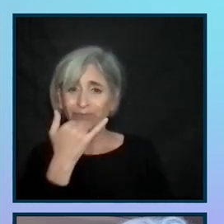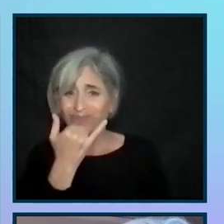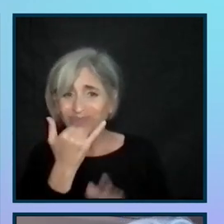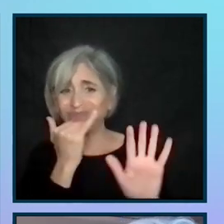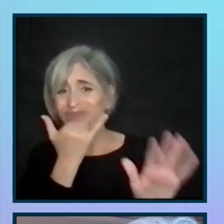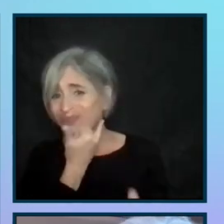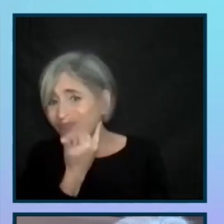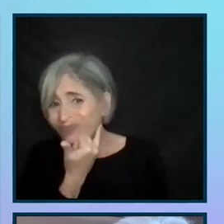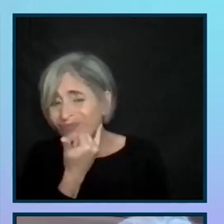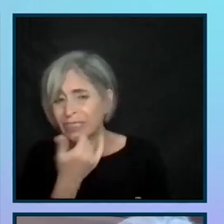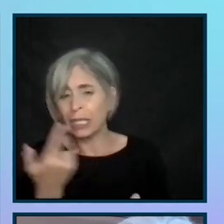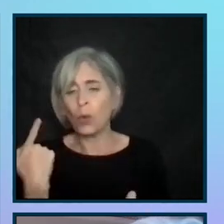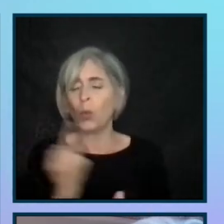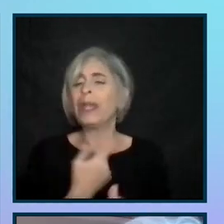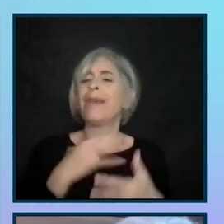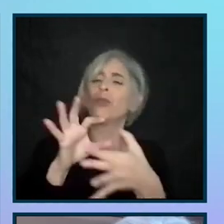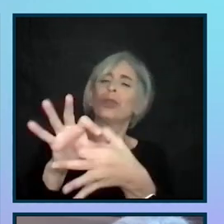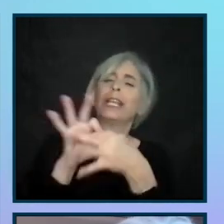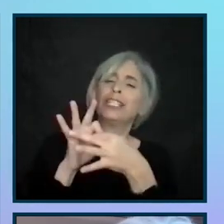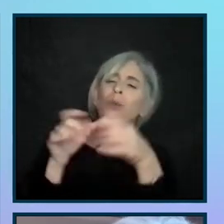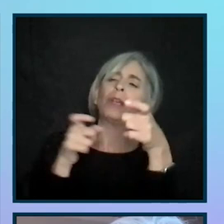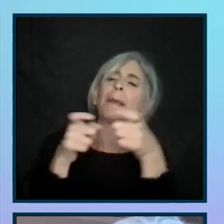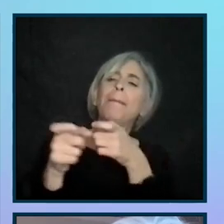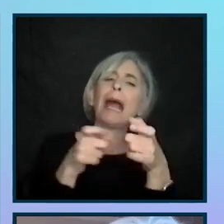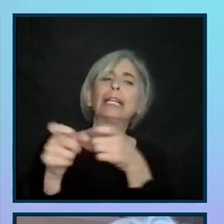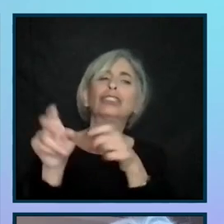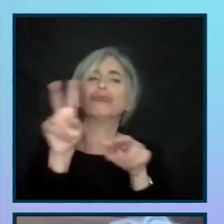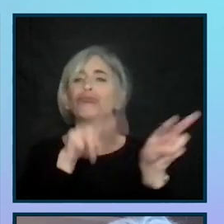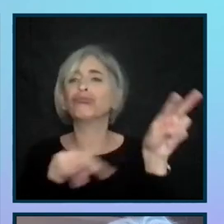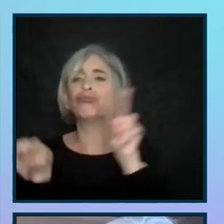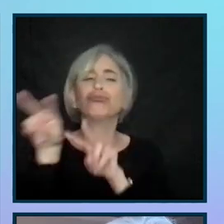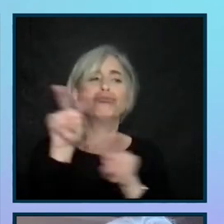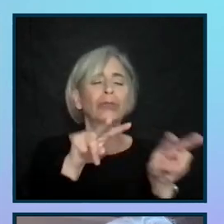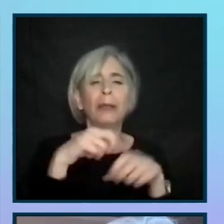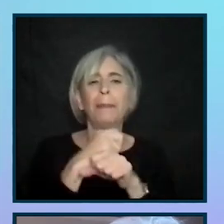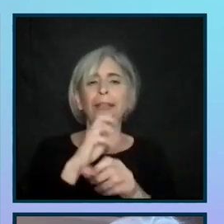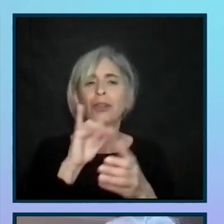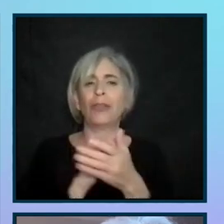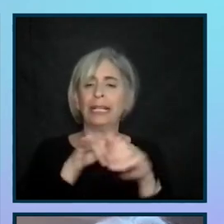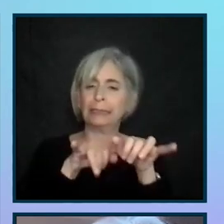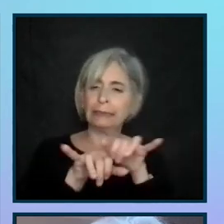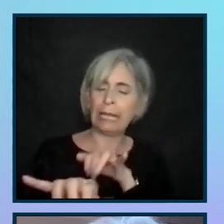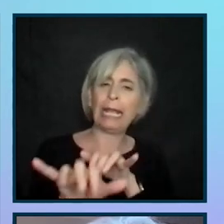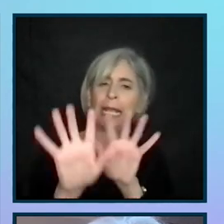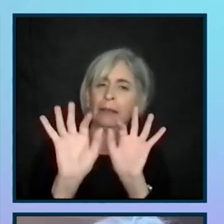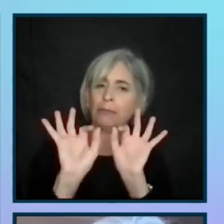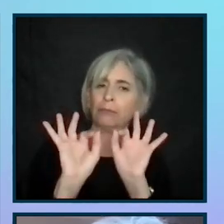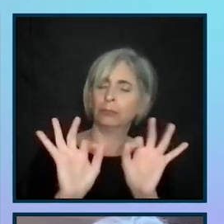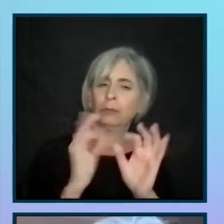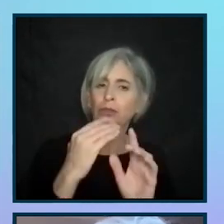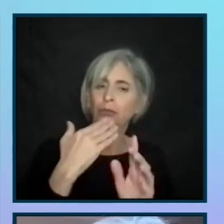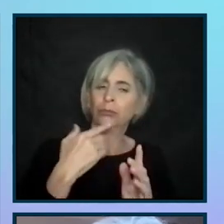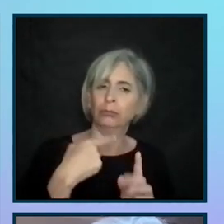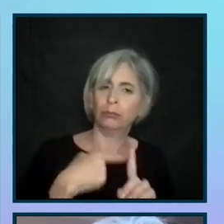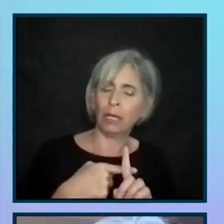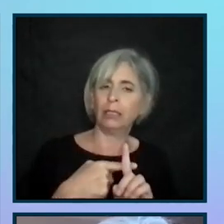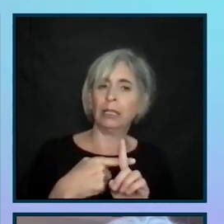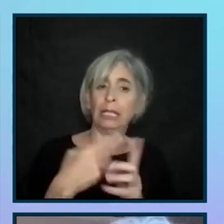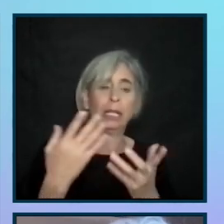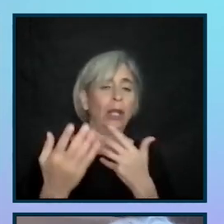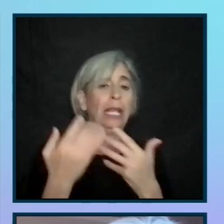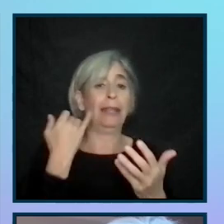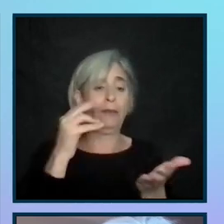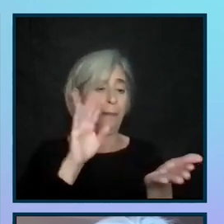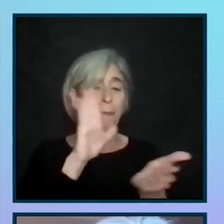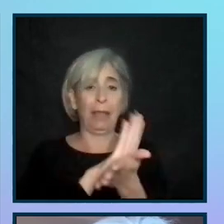have the relationship, we're able to monitor and implement, make sure things stick regardless of what happens after the paper